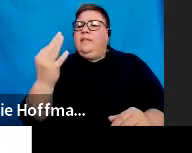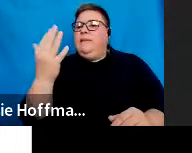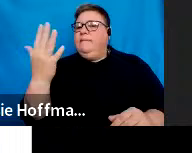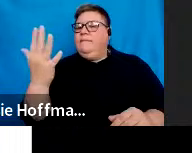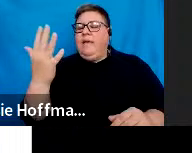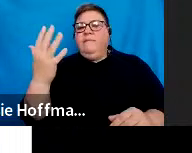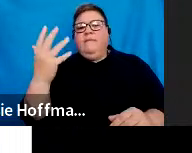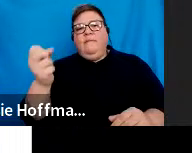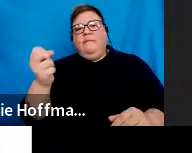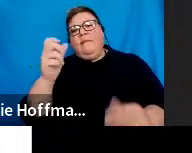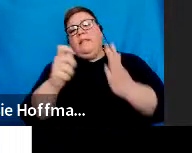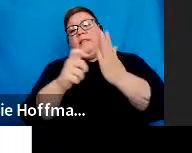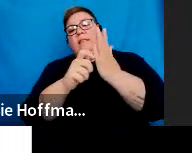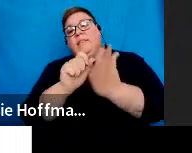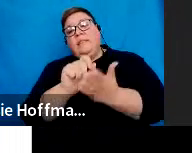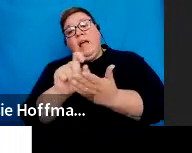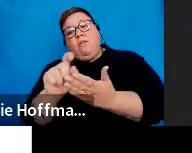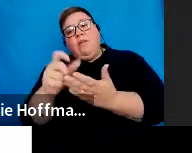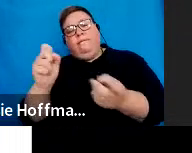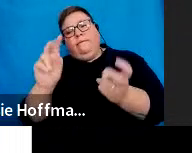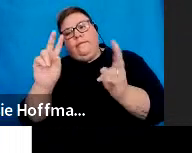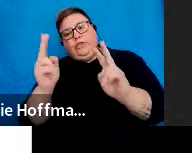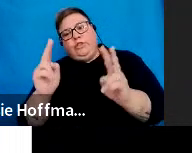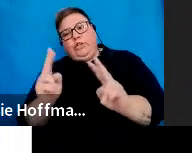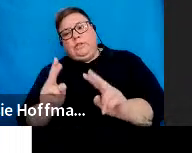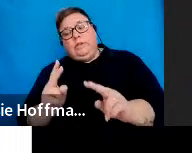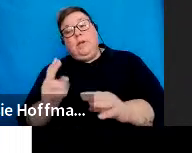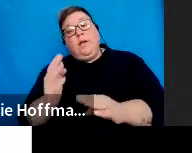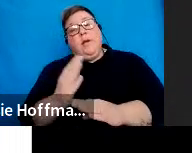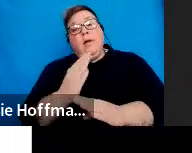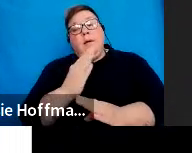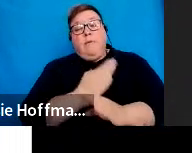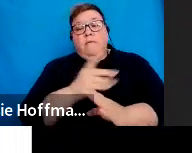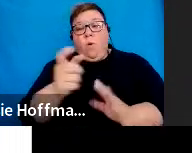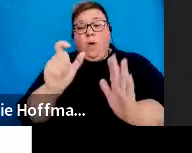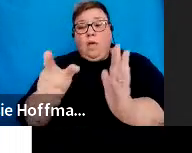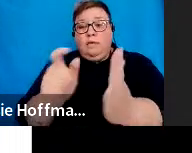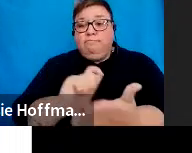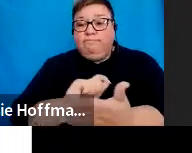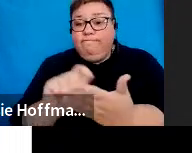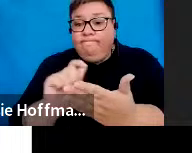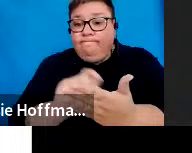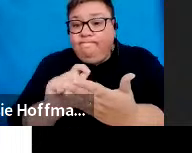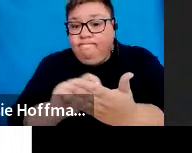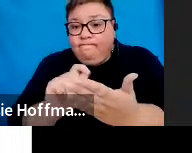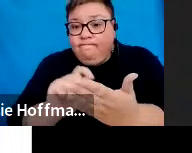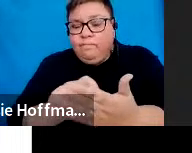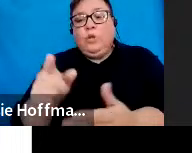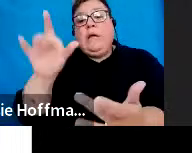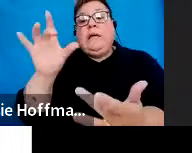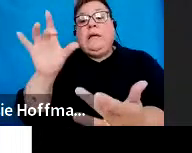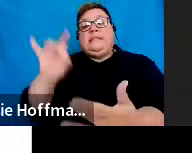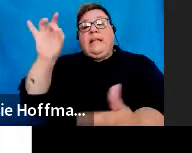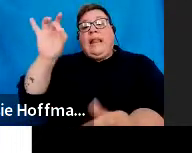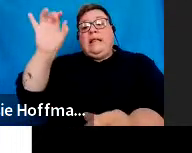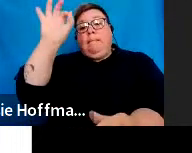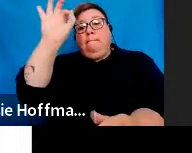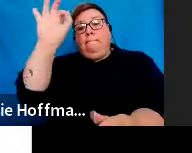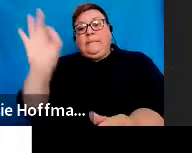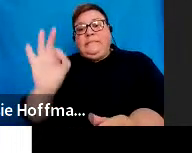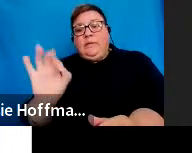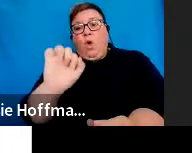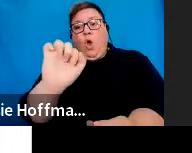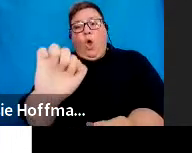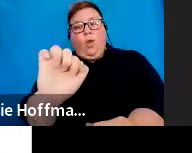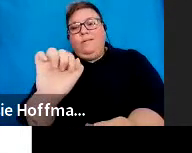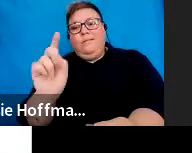process has been changed. So, before, applicants are no longer permitted to select a percentage of their own. So, before, you could